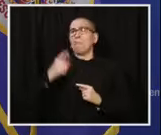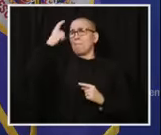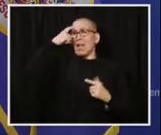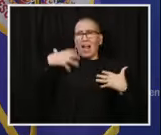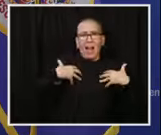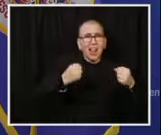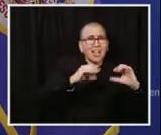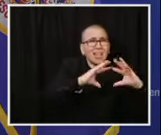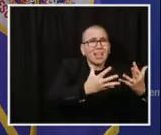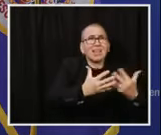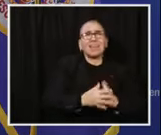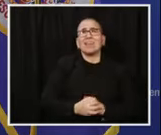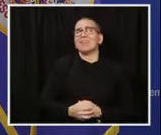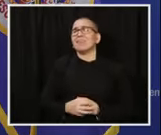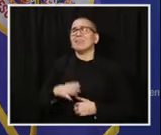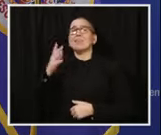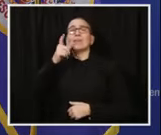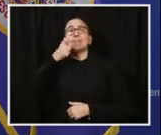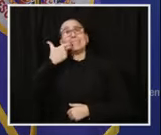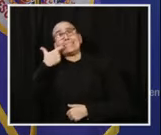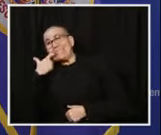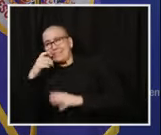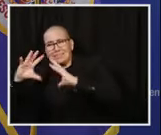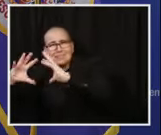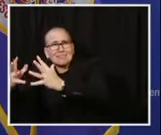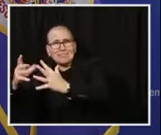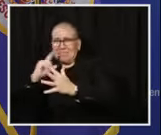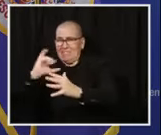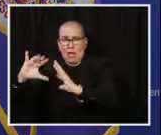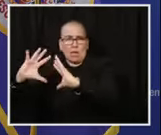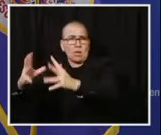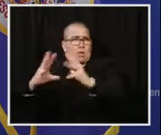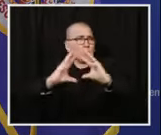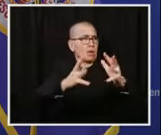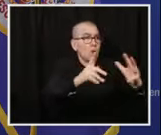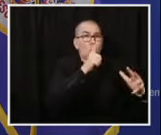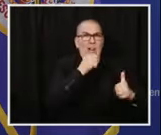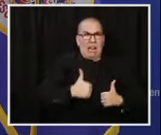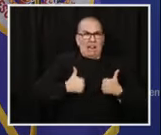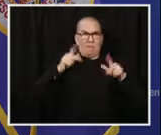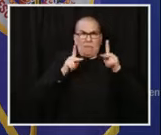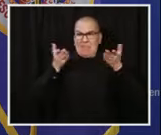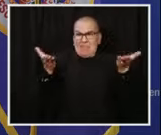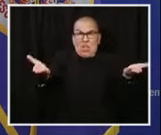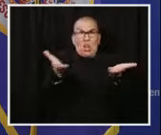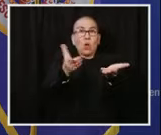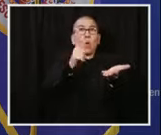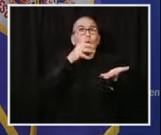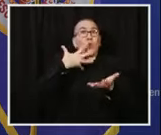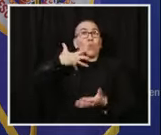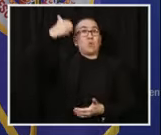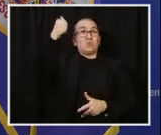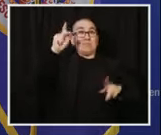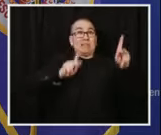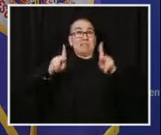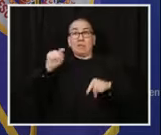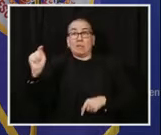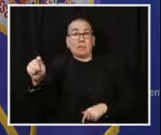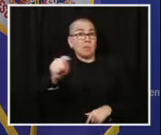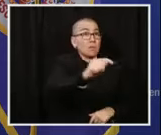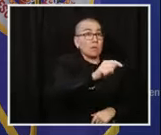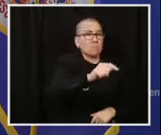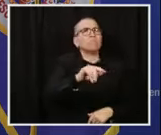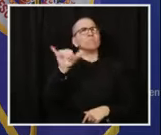like. Residents of these facilities include not only seniors, but younger adults as well who are living with illness,